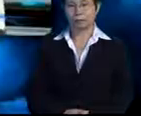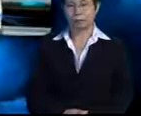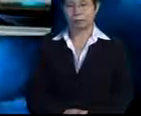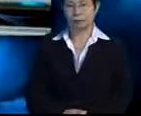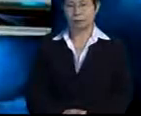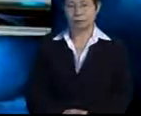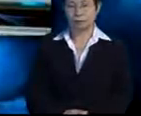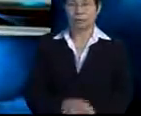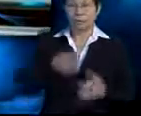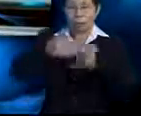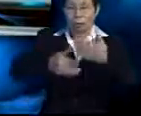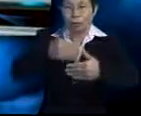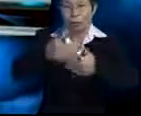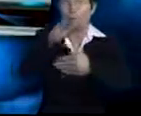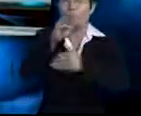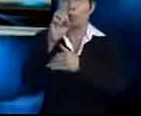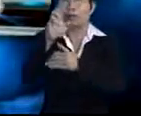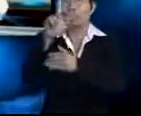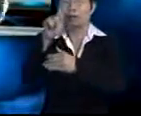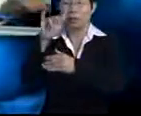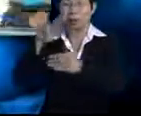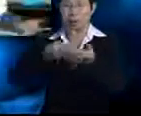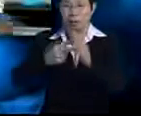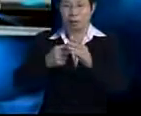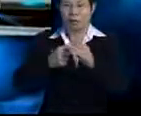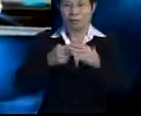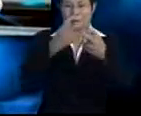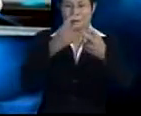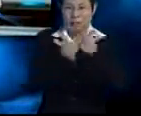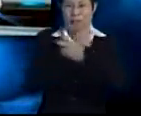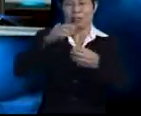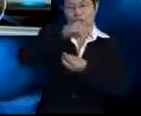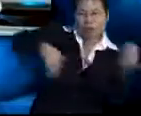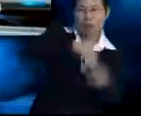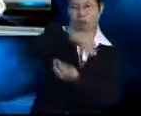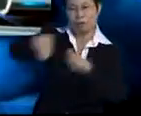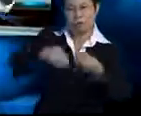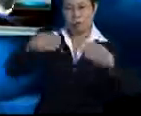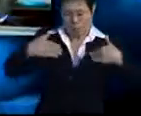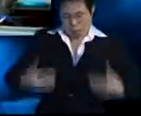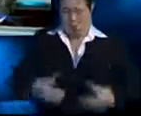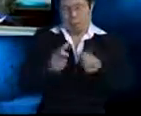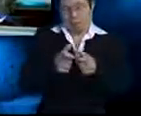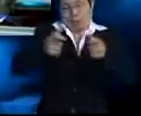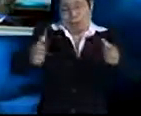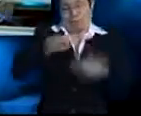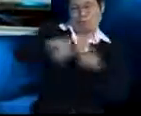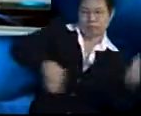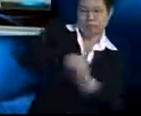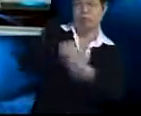Volting is the process where the exoskeleton is replaced every time the body of the insect grows bigger.